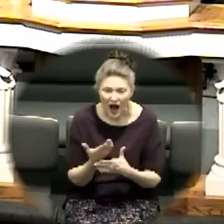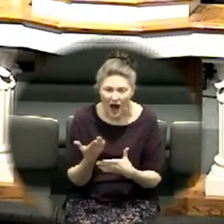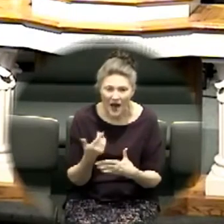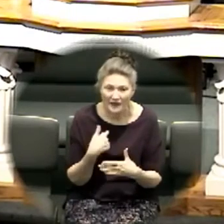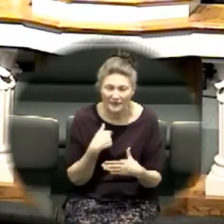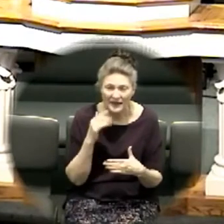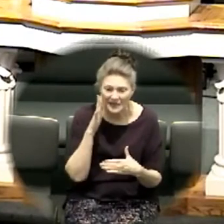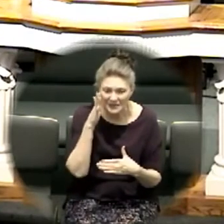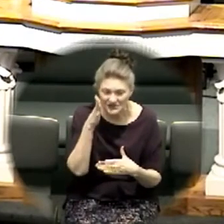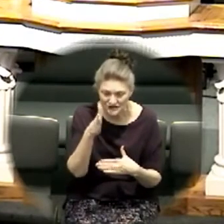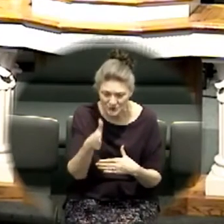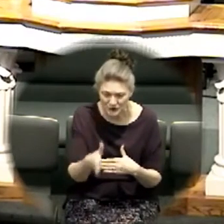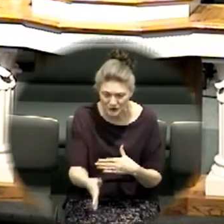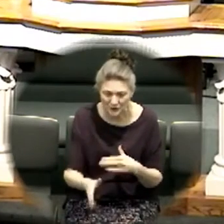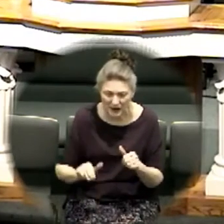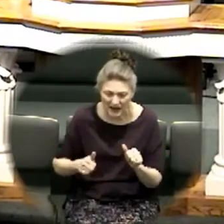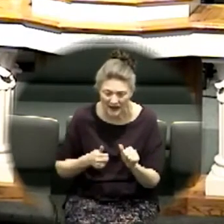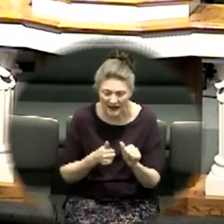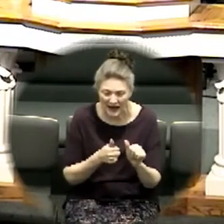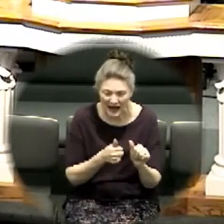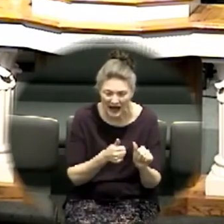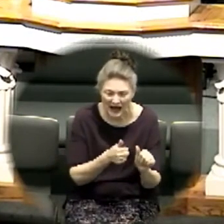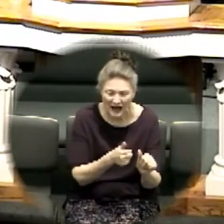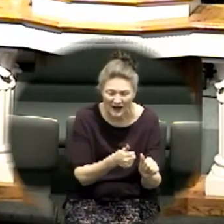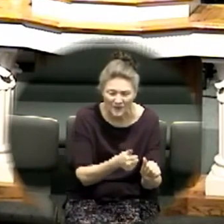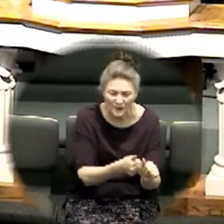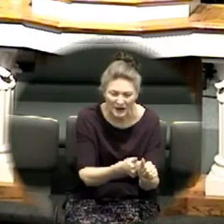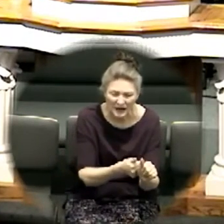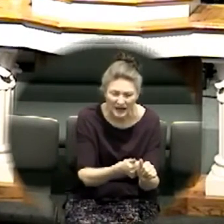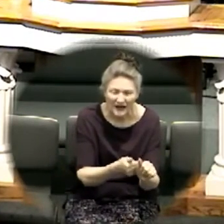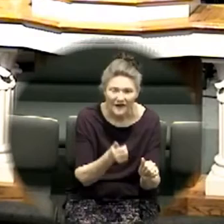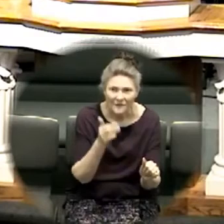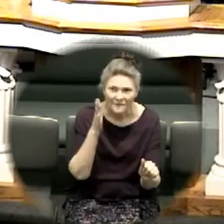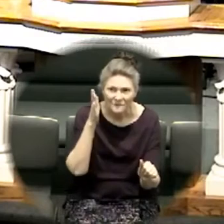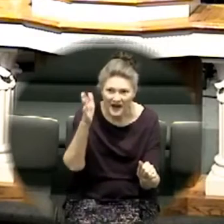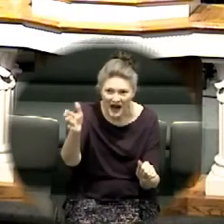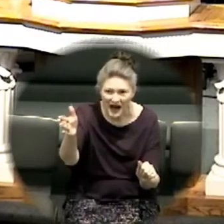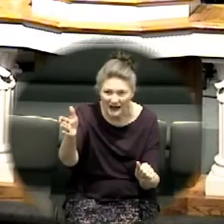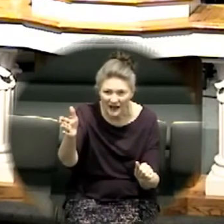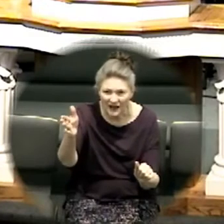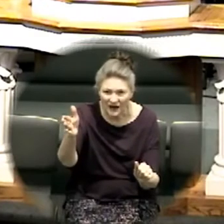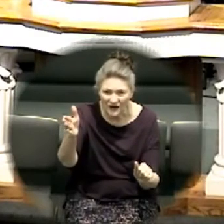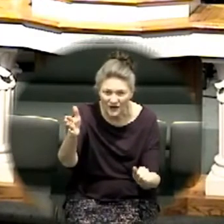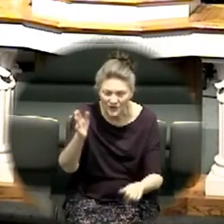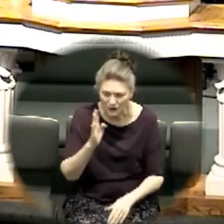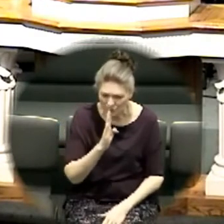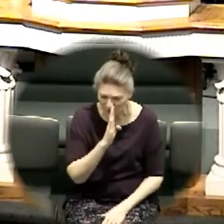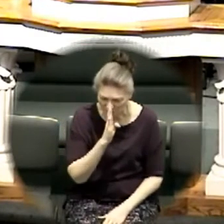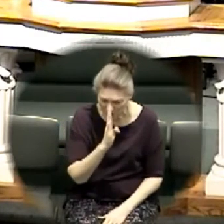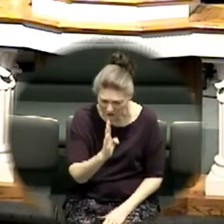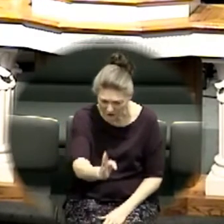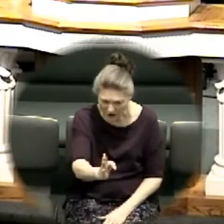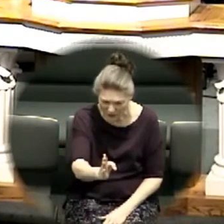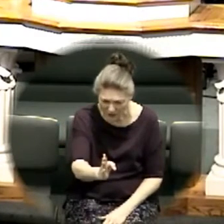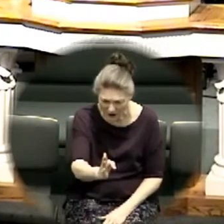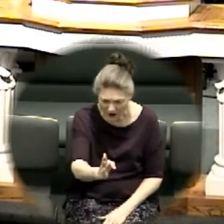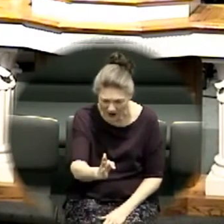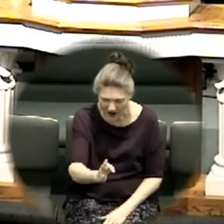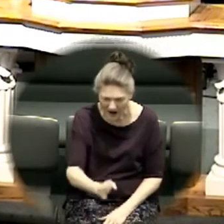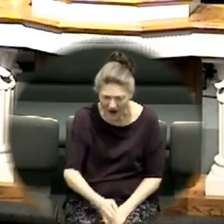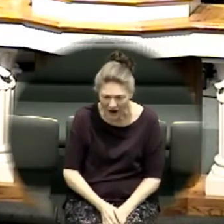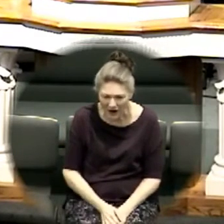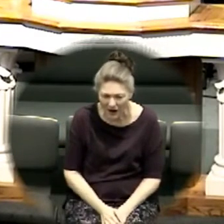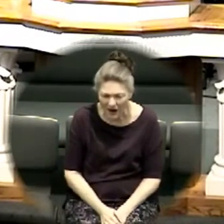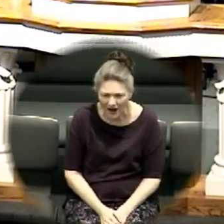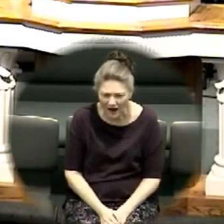all things new and I will follow you forward